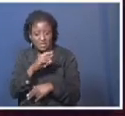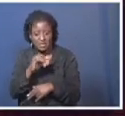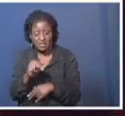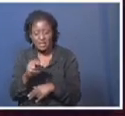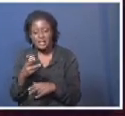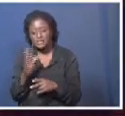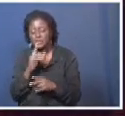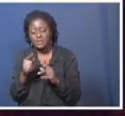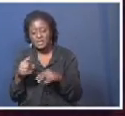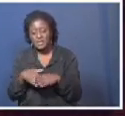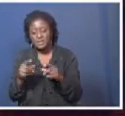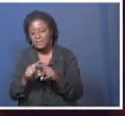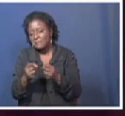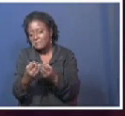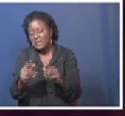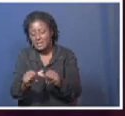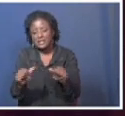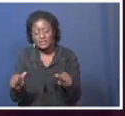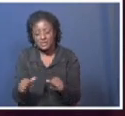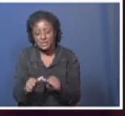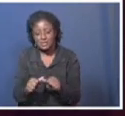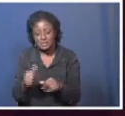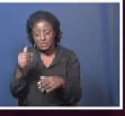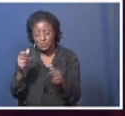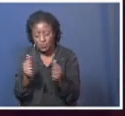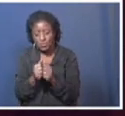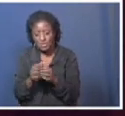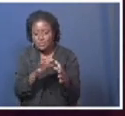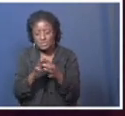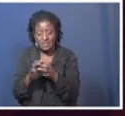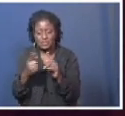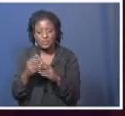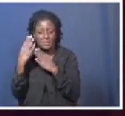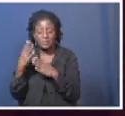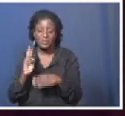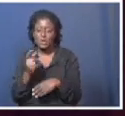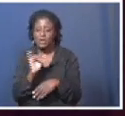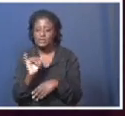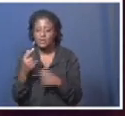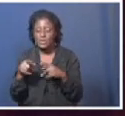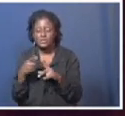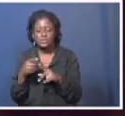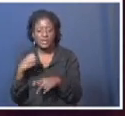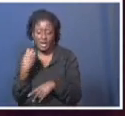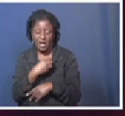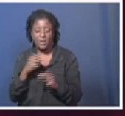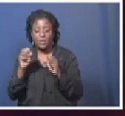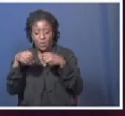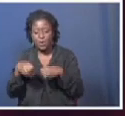respect to the situation, with respect to the Bahamas. We also attended the Our Oceans Conference as well.